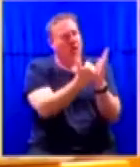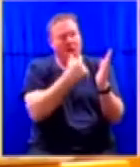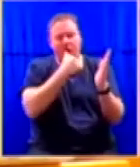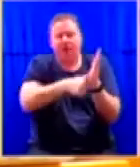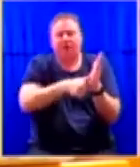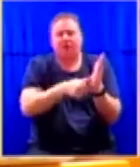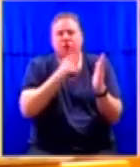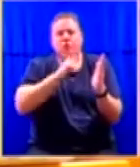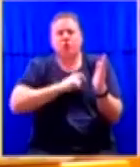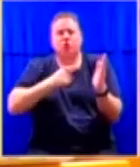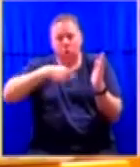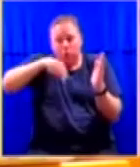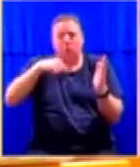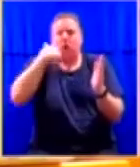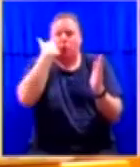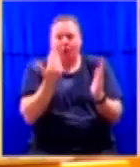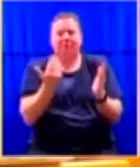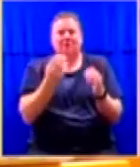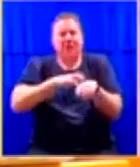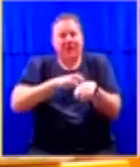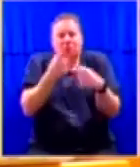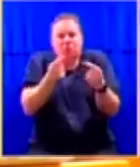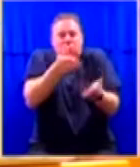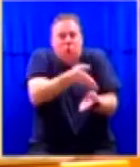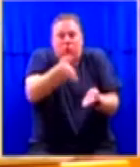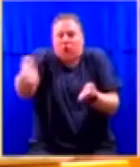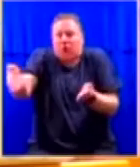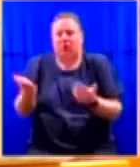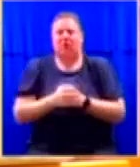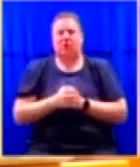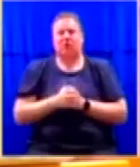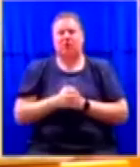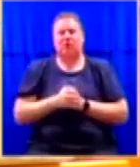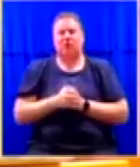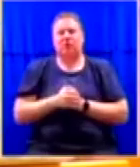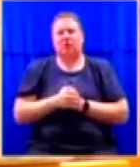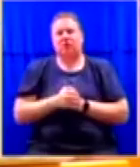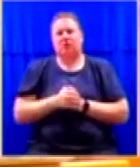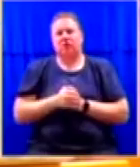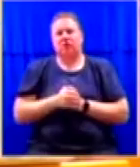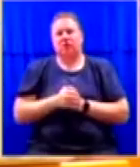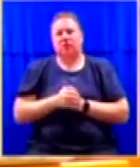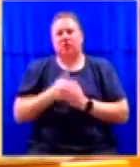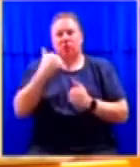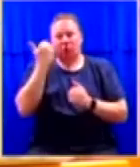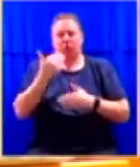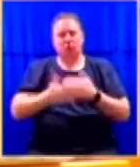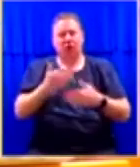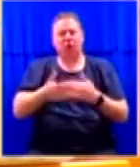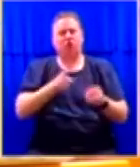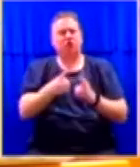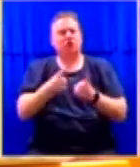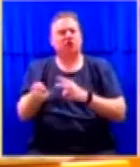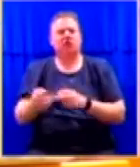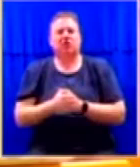precisely what we know we have to do. And they would say we would like you to go on with the reforms. It's not